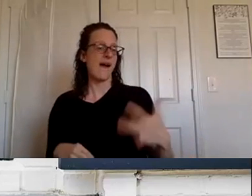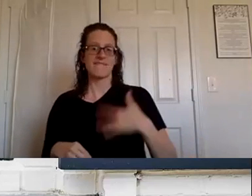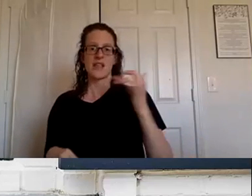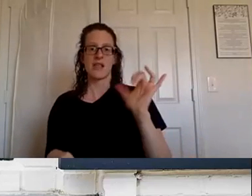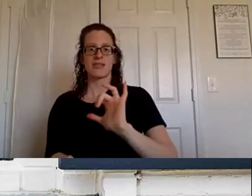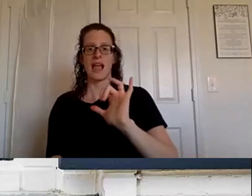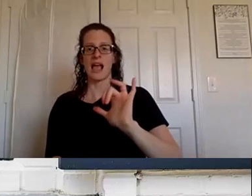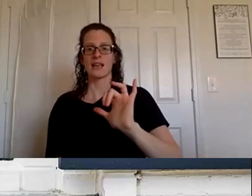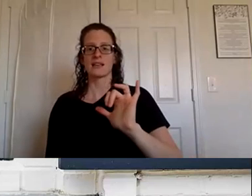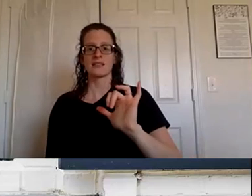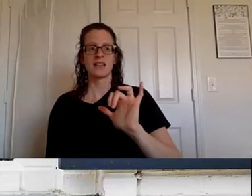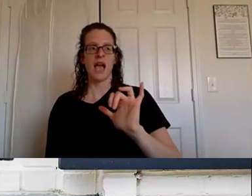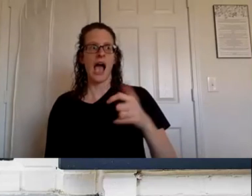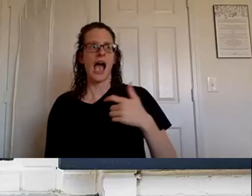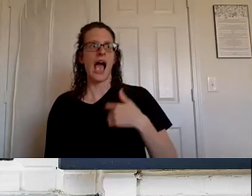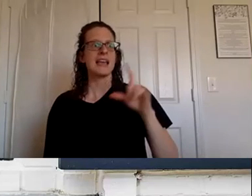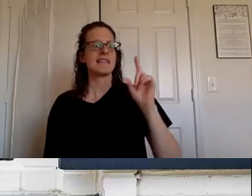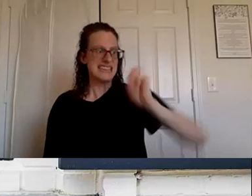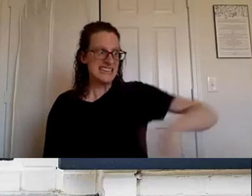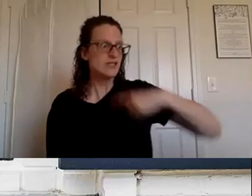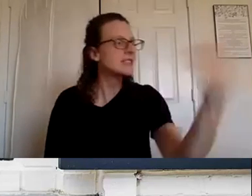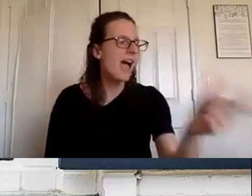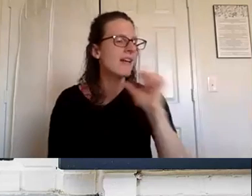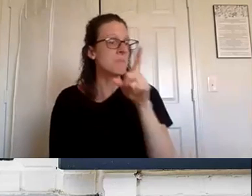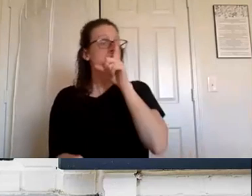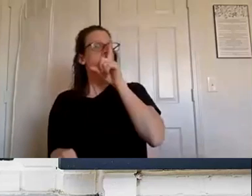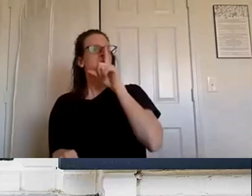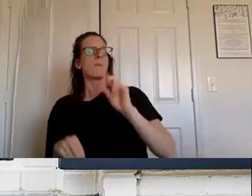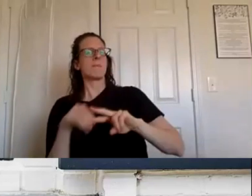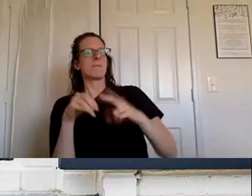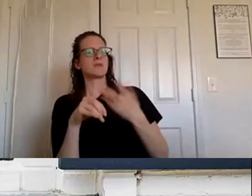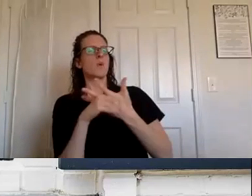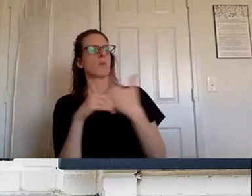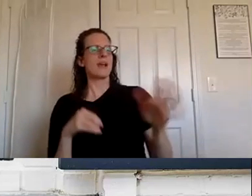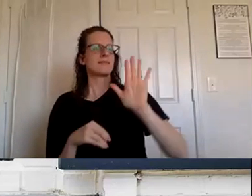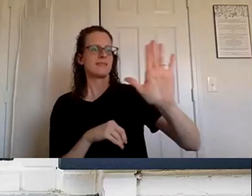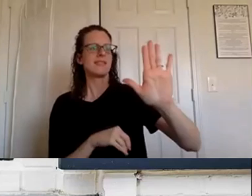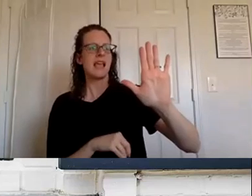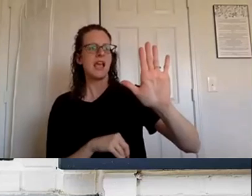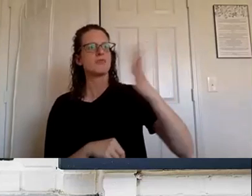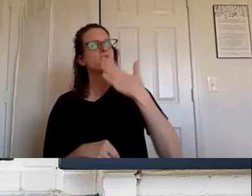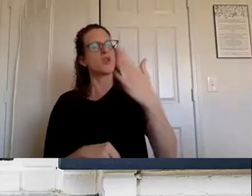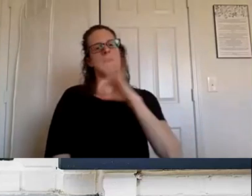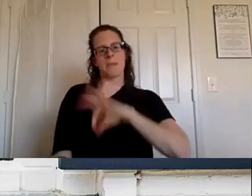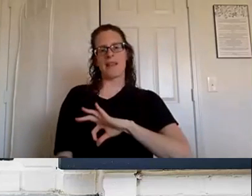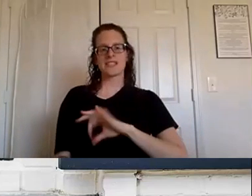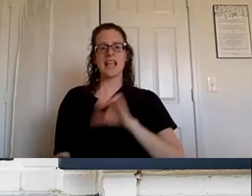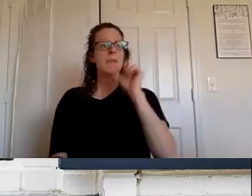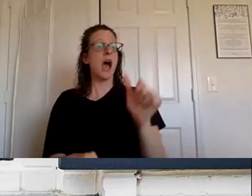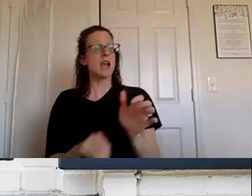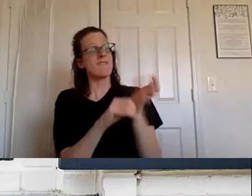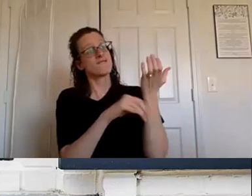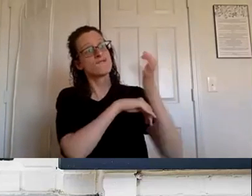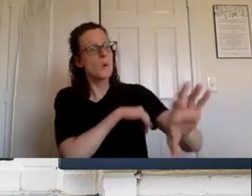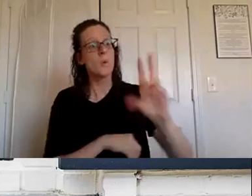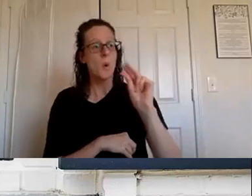am doing them a disservice um to not share that opportunity with them you know i don't push it on them i just tell